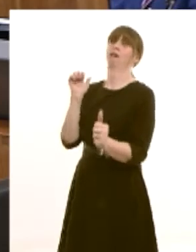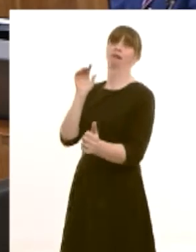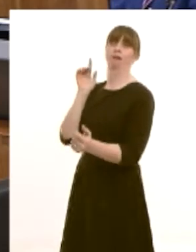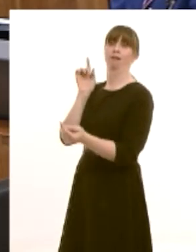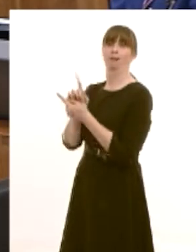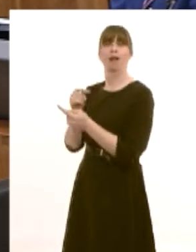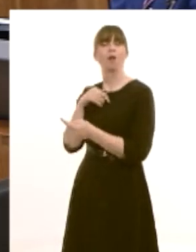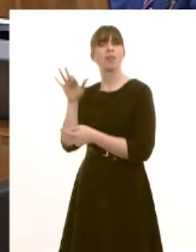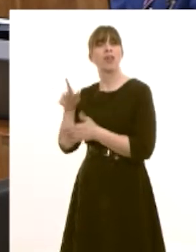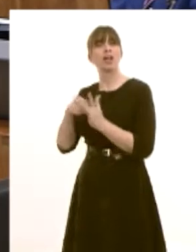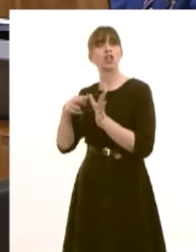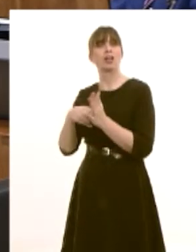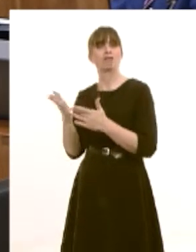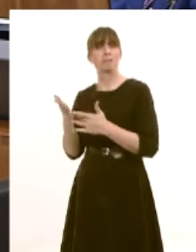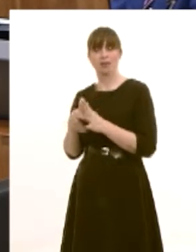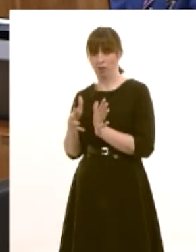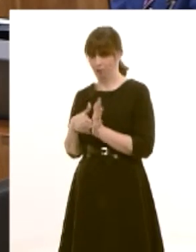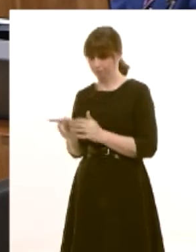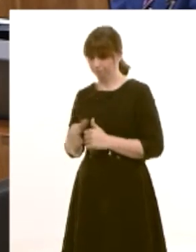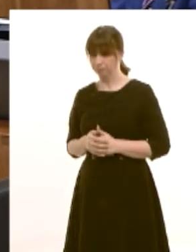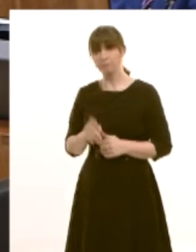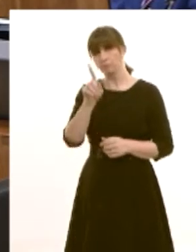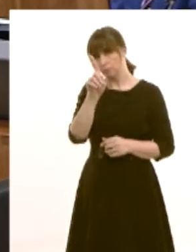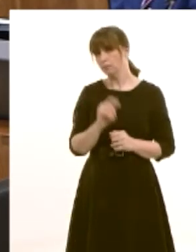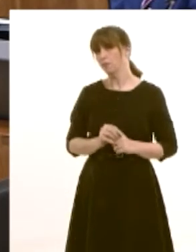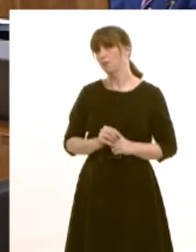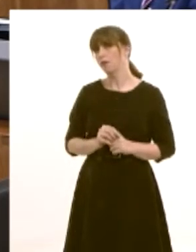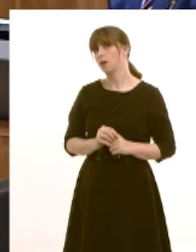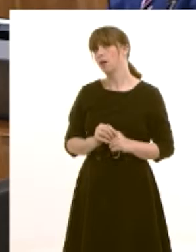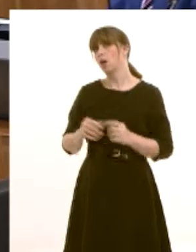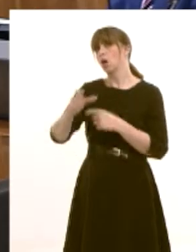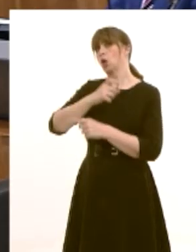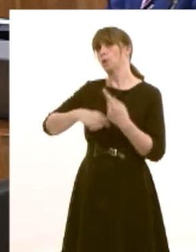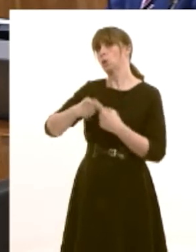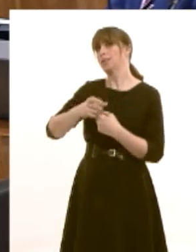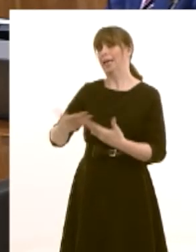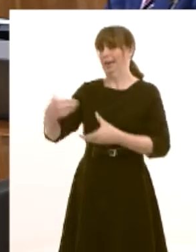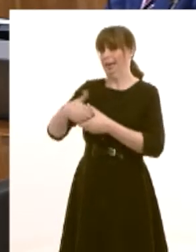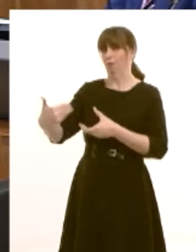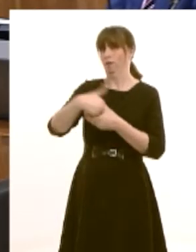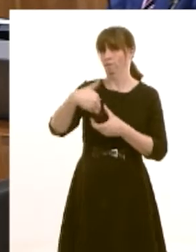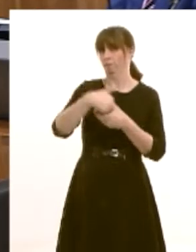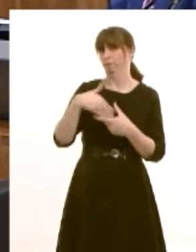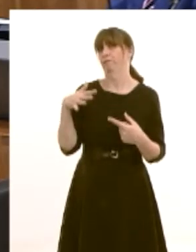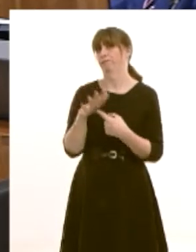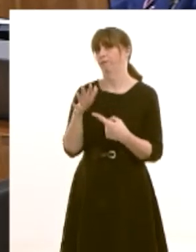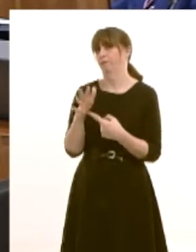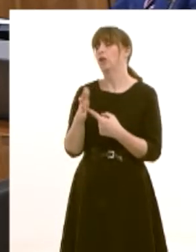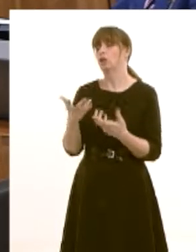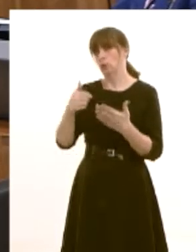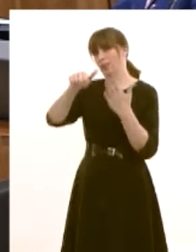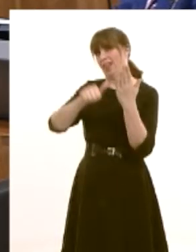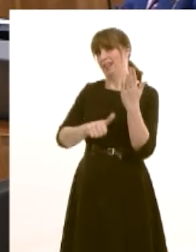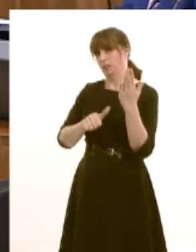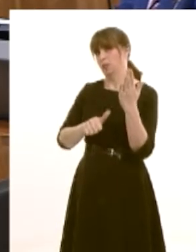second week of january coming back to what i said before uh community involvement uh in managing uh lists of historic assets